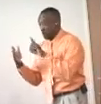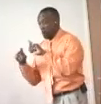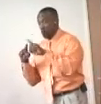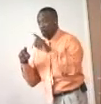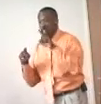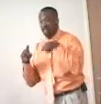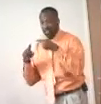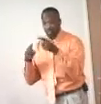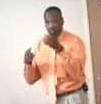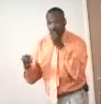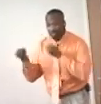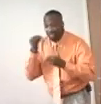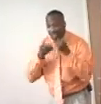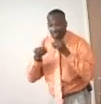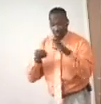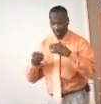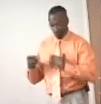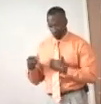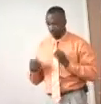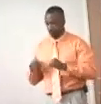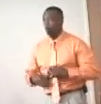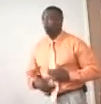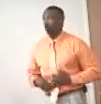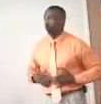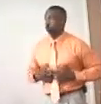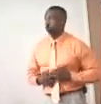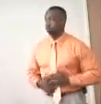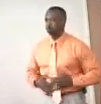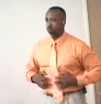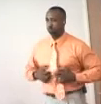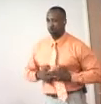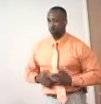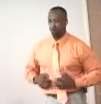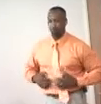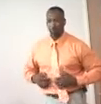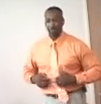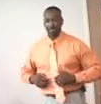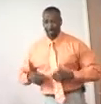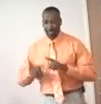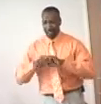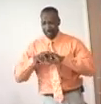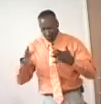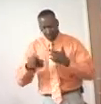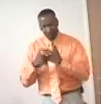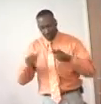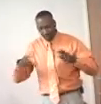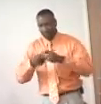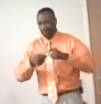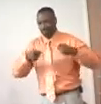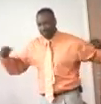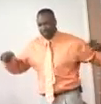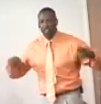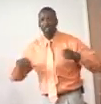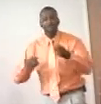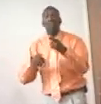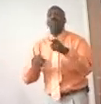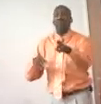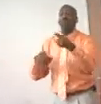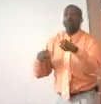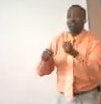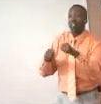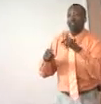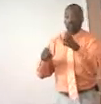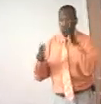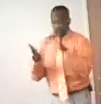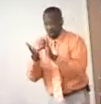put the food in your mouth, your stomach will still be growling. There's a big difference between holding